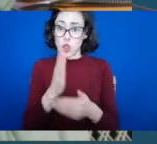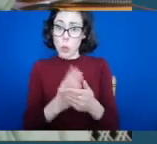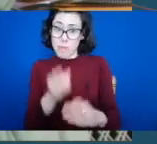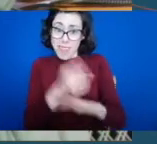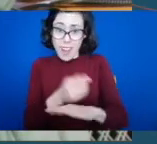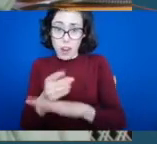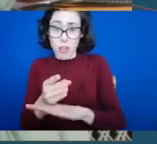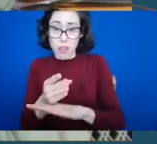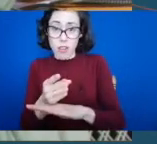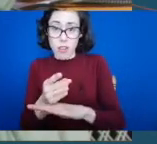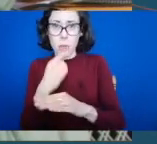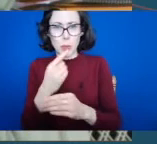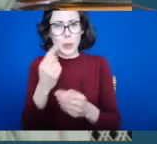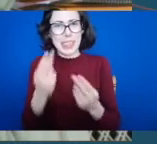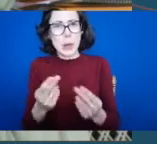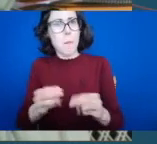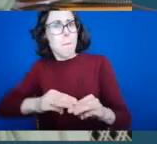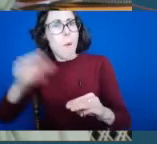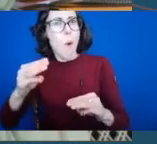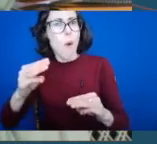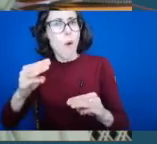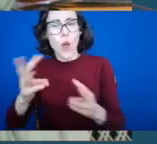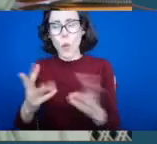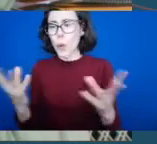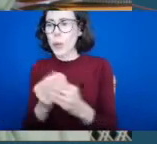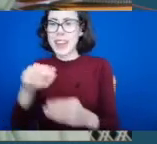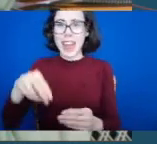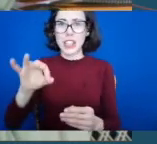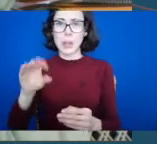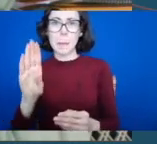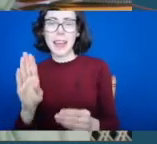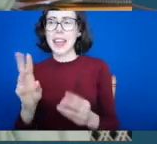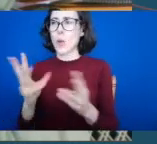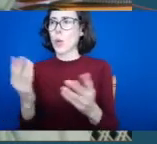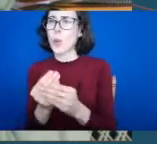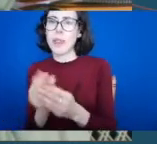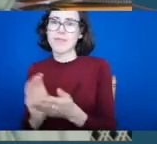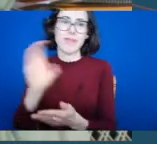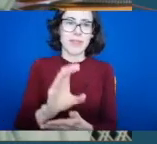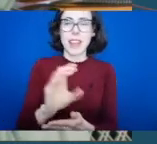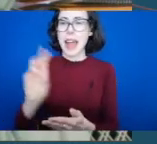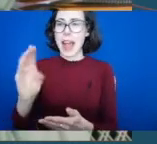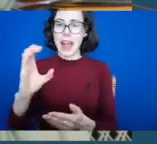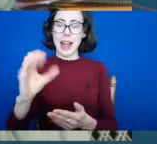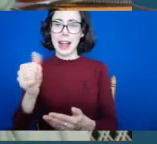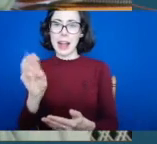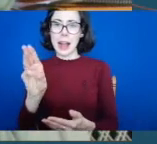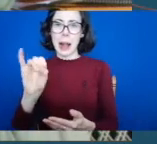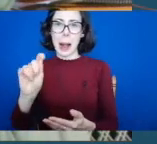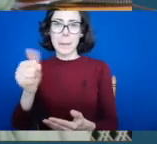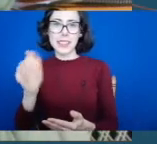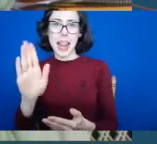our local sport partnerships, through our NGBs, through our capital expenditure model, that priority is given to disability in sport